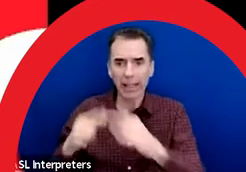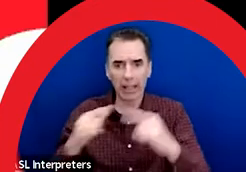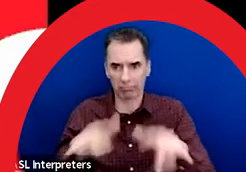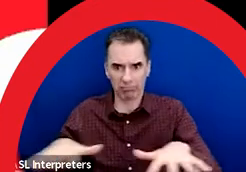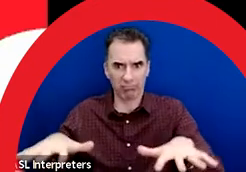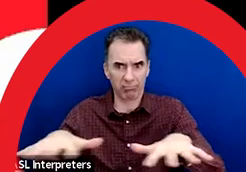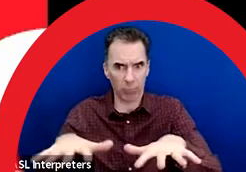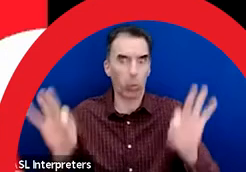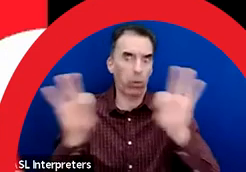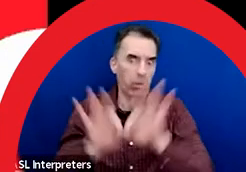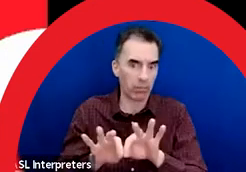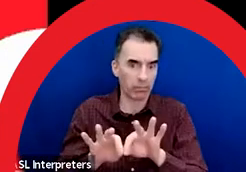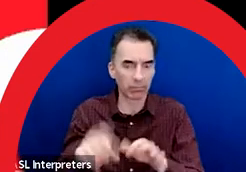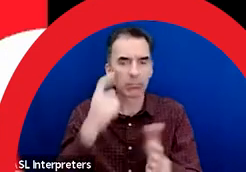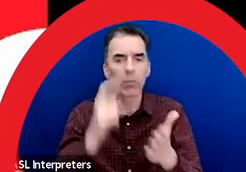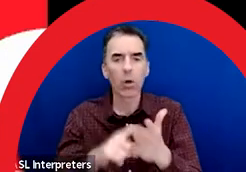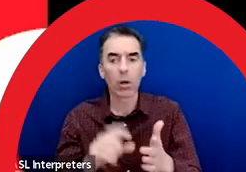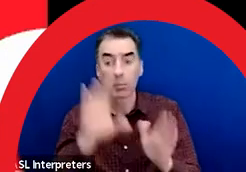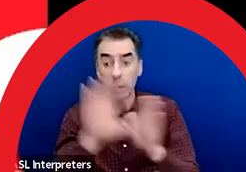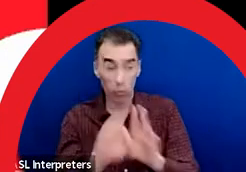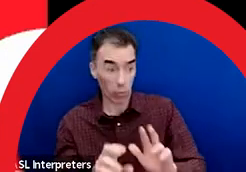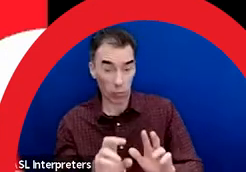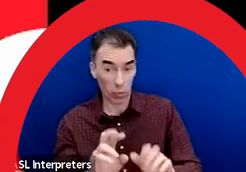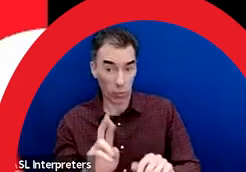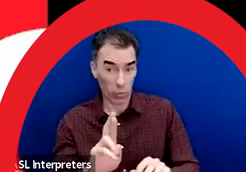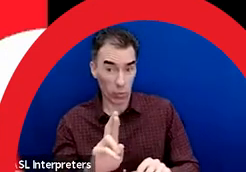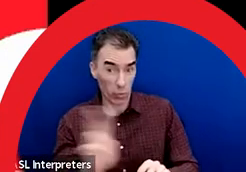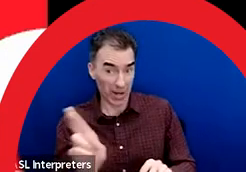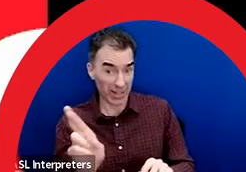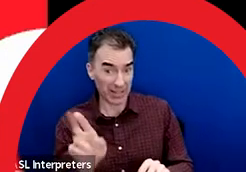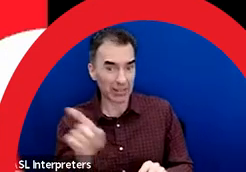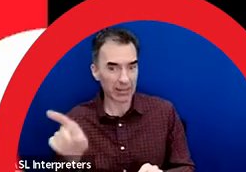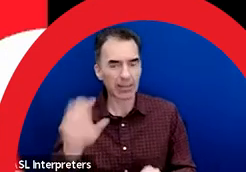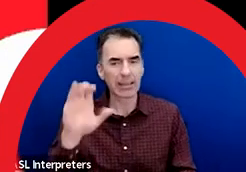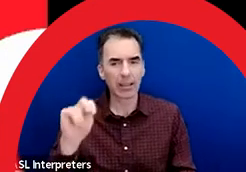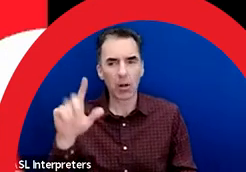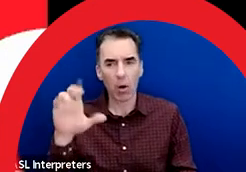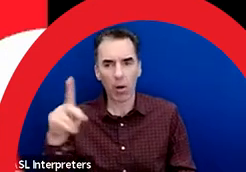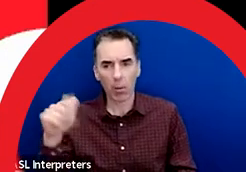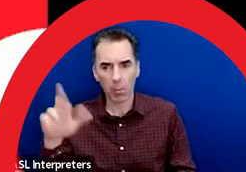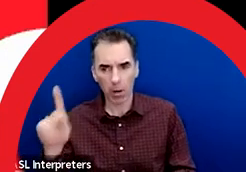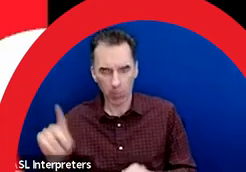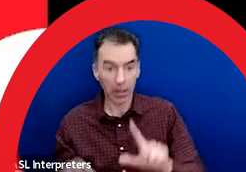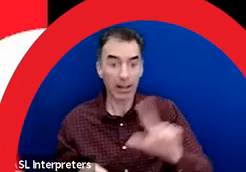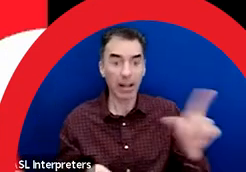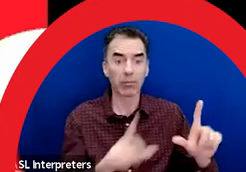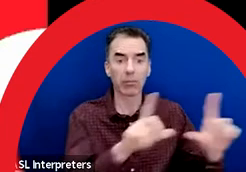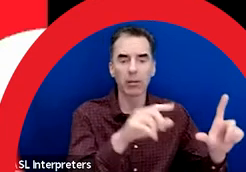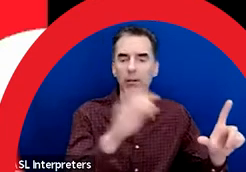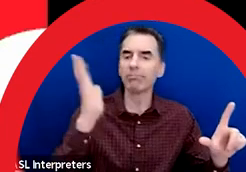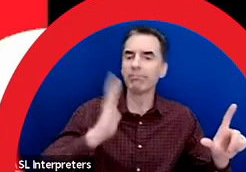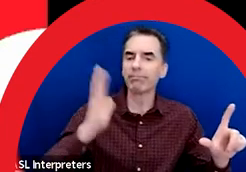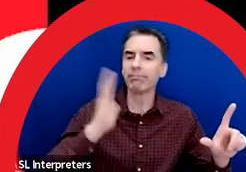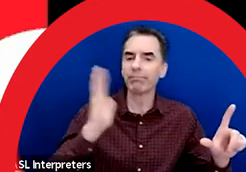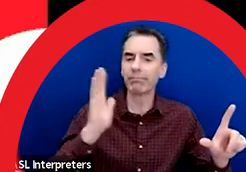So the image on the right is the present day CN Lock Park, and the image on the left shows a Blackfoot encampment in